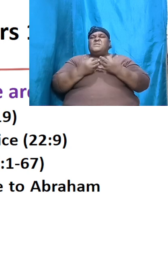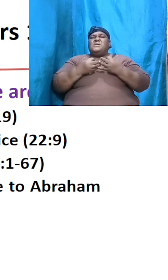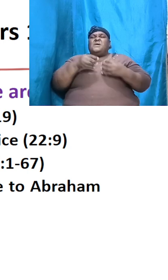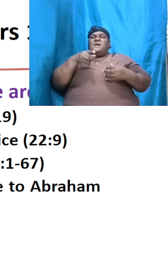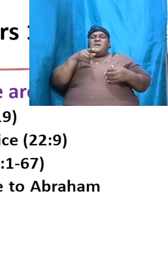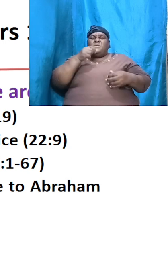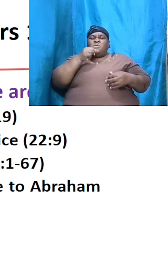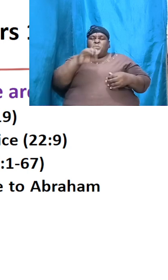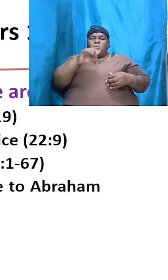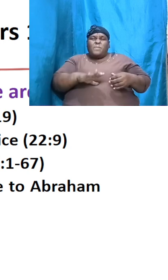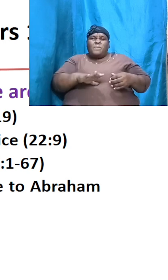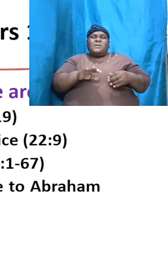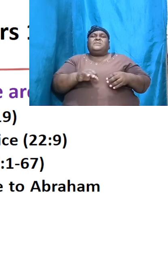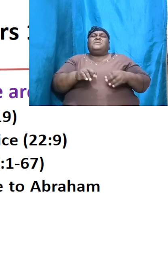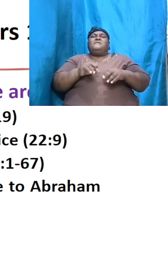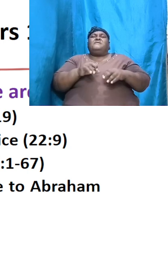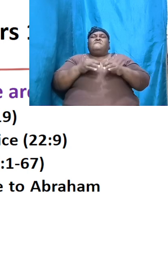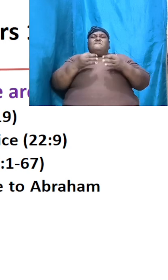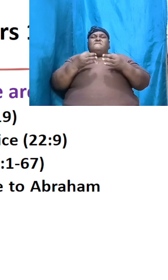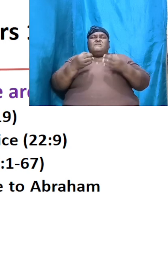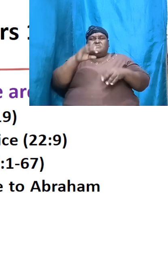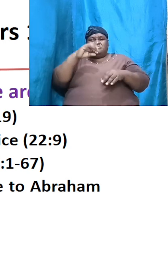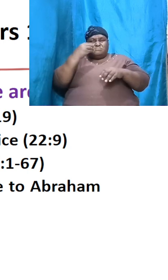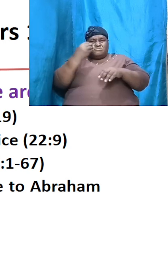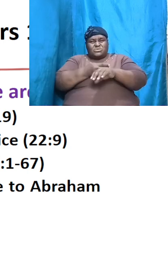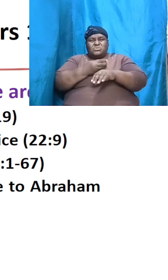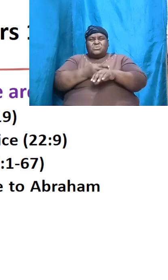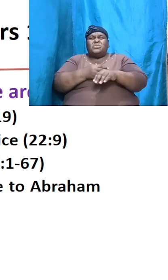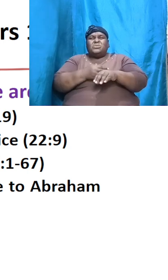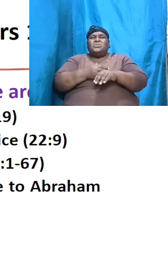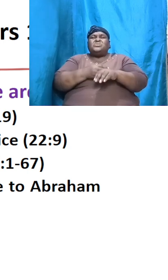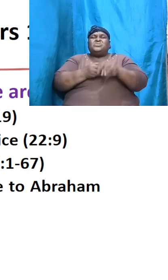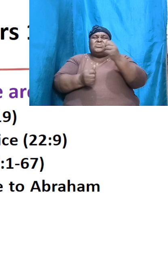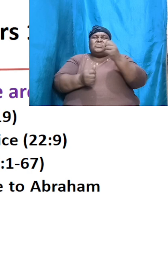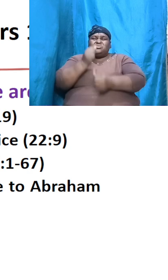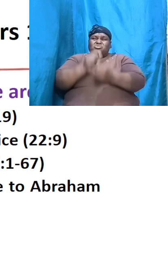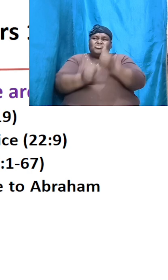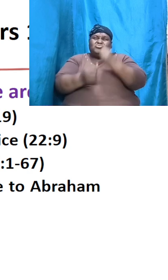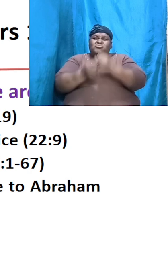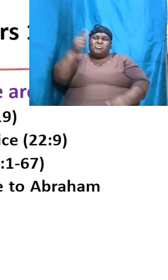and know this Satan it shall bruise thy head